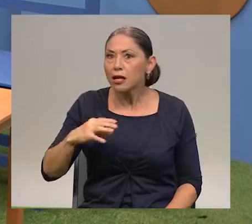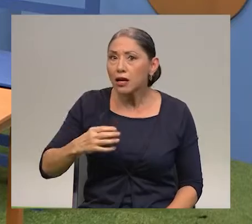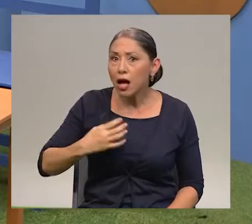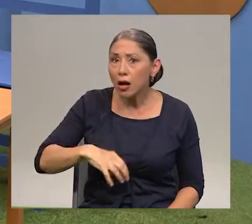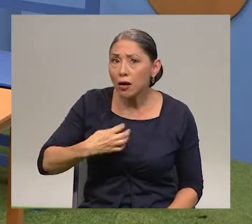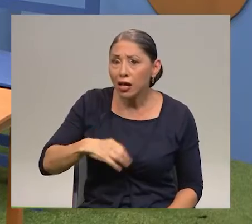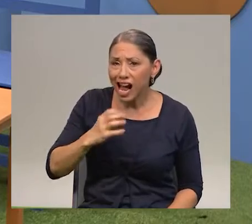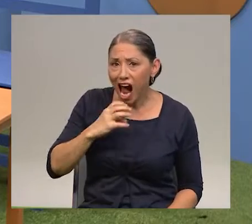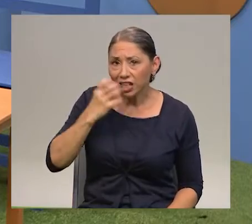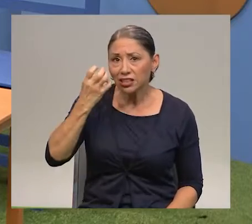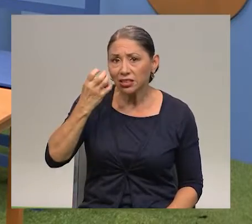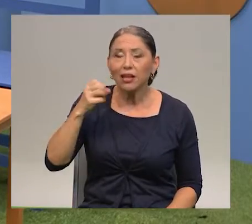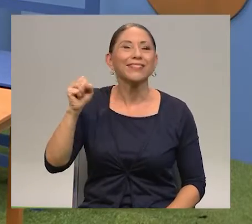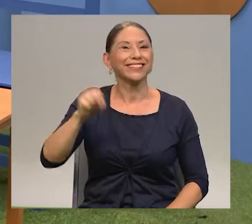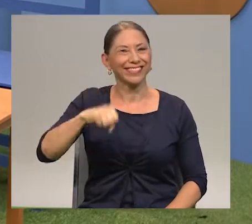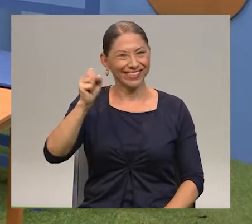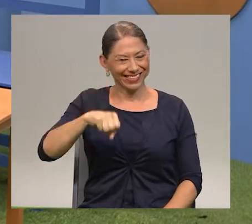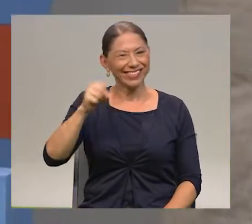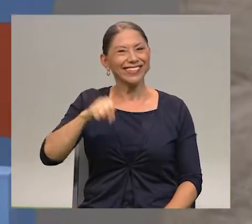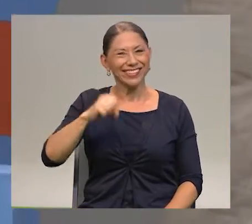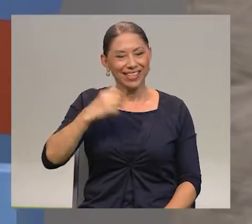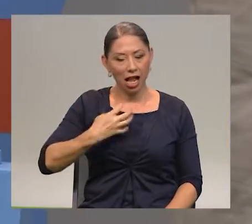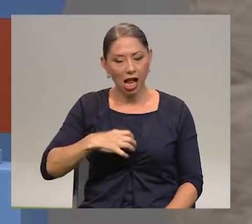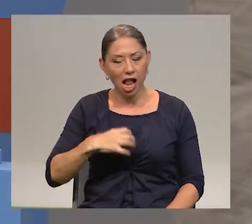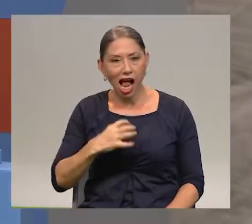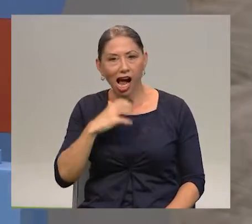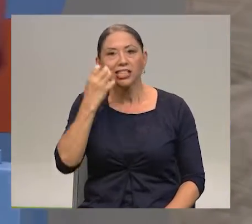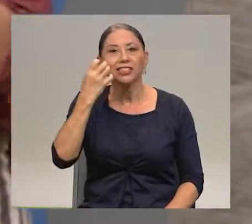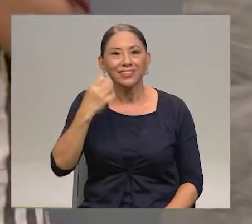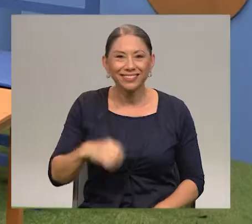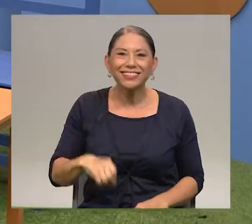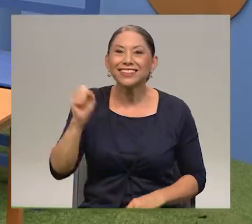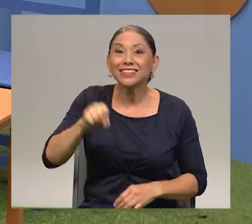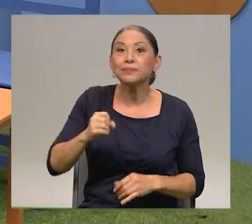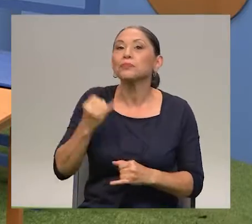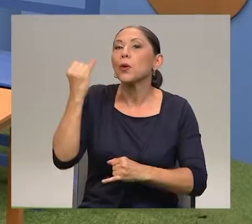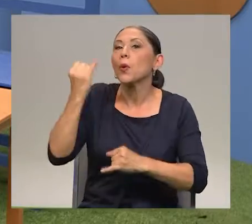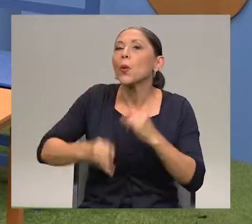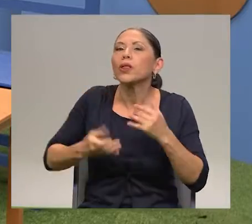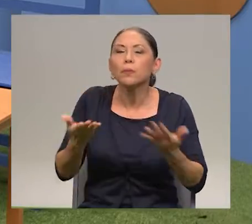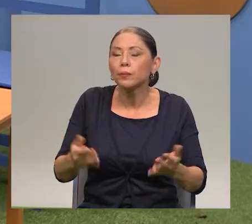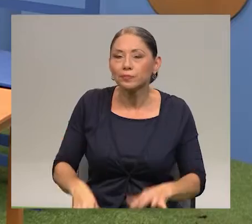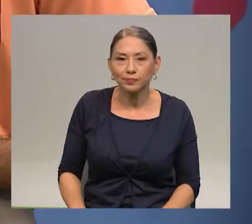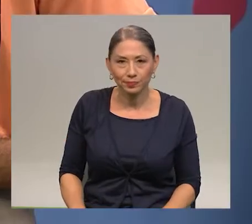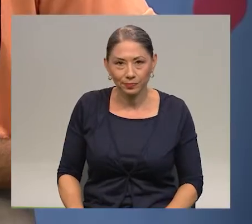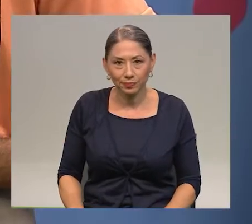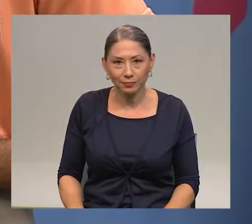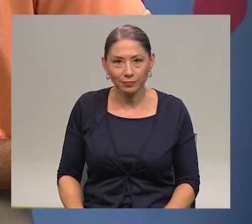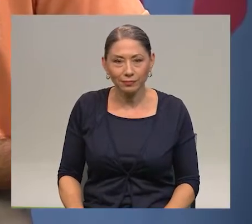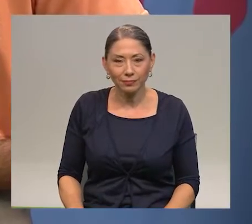Yes, it's an apple. And this is the last one. Let's see.